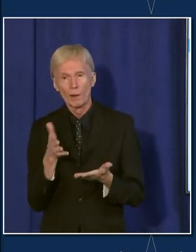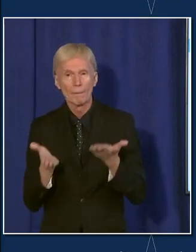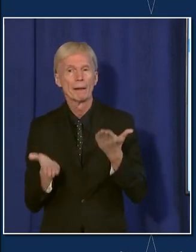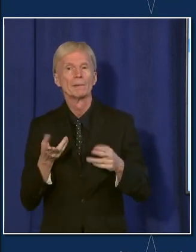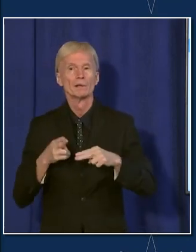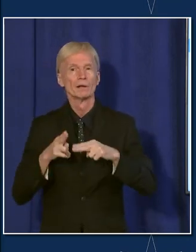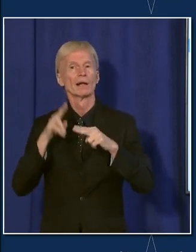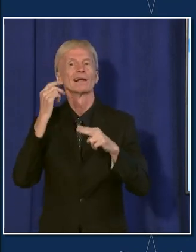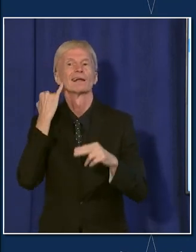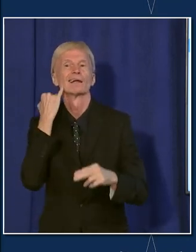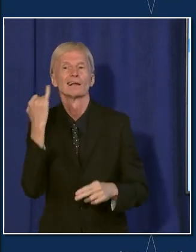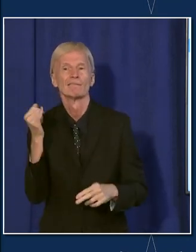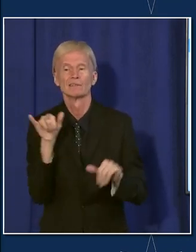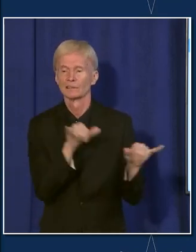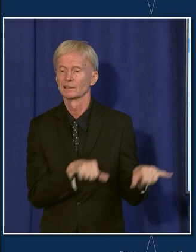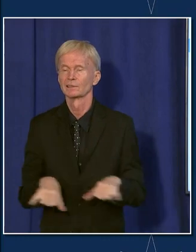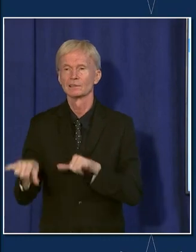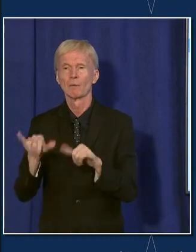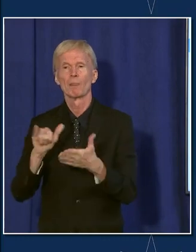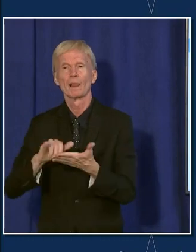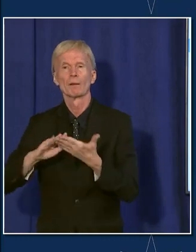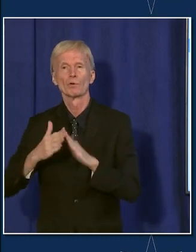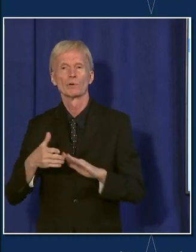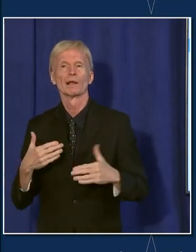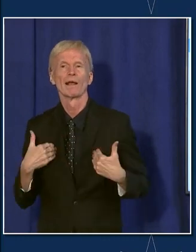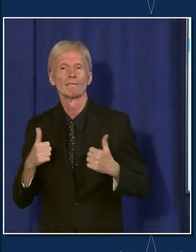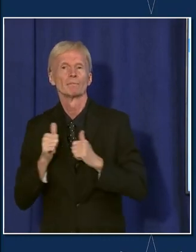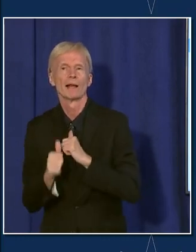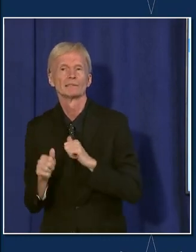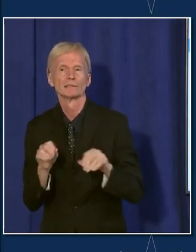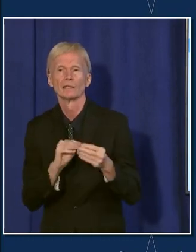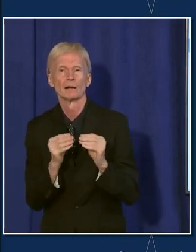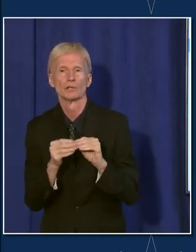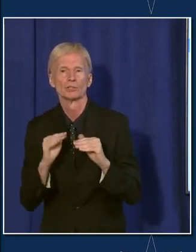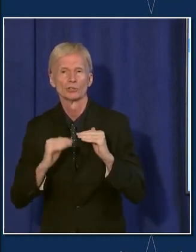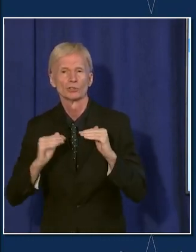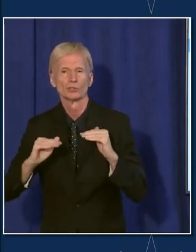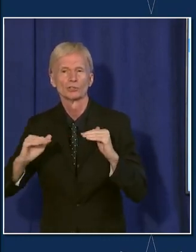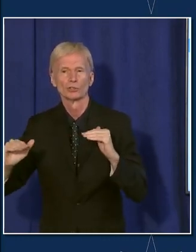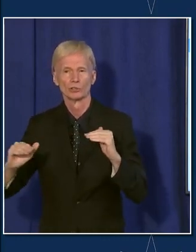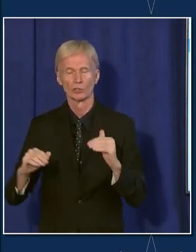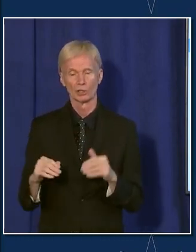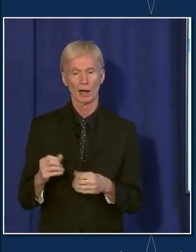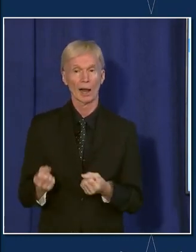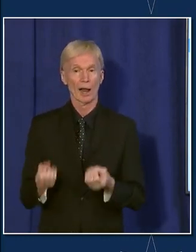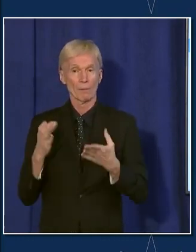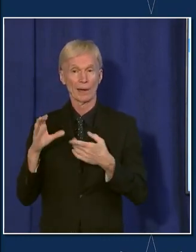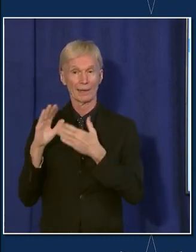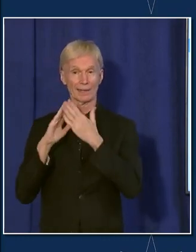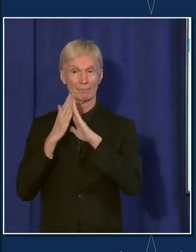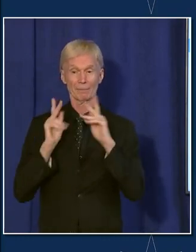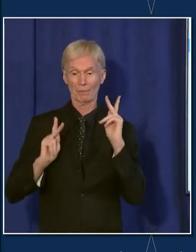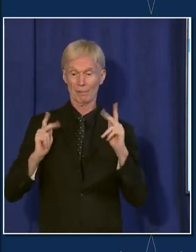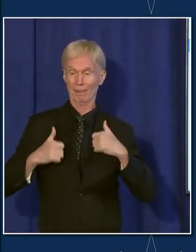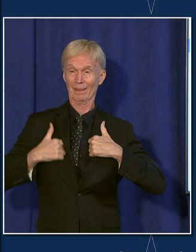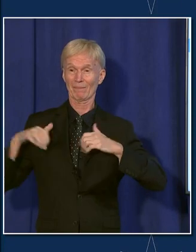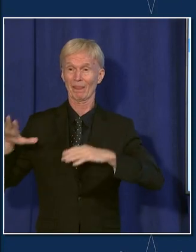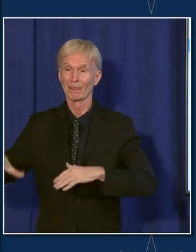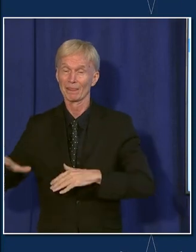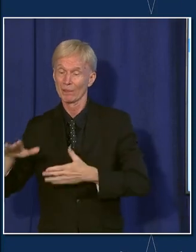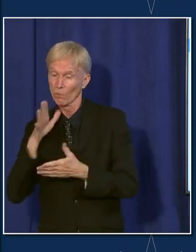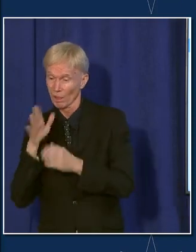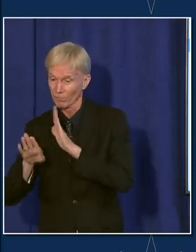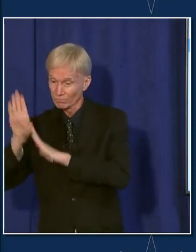the right things for mitigation in school, and I feel confident that we are. So not knowing exactly where the community cases will go, I can't make an exact prediction.